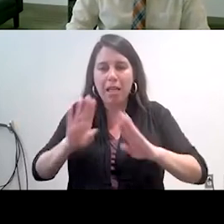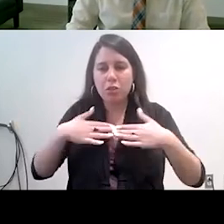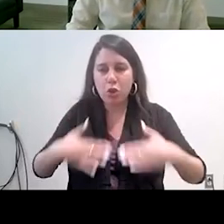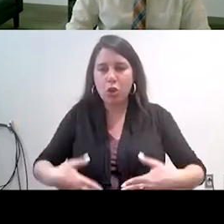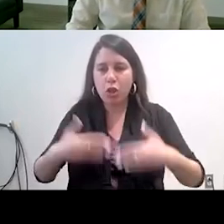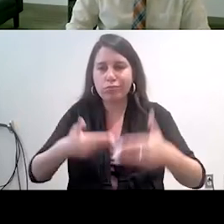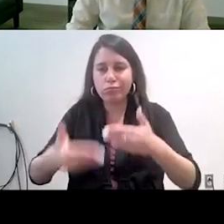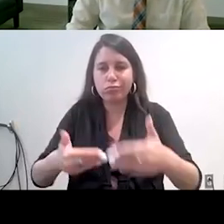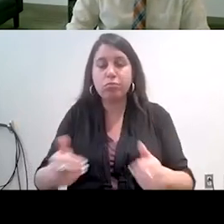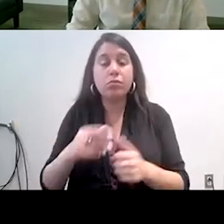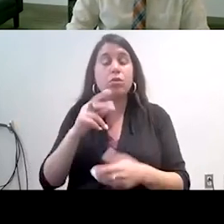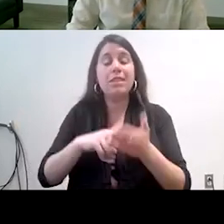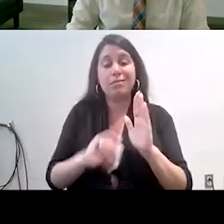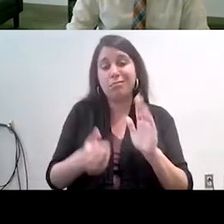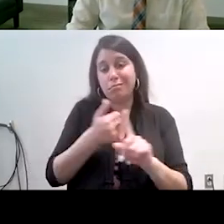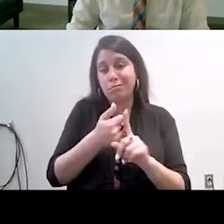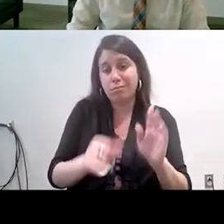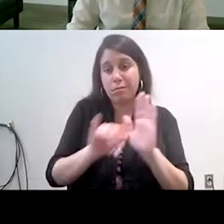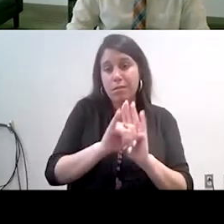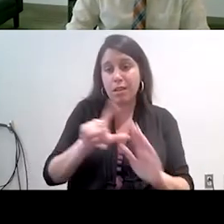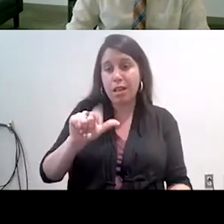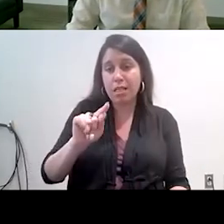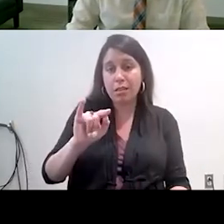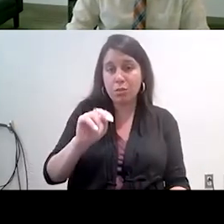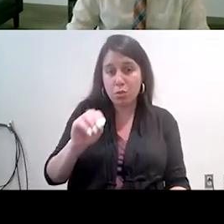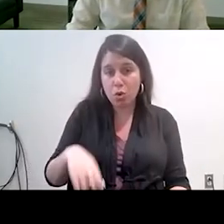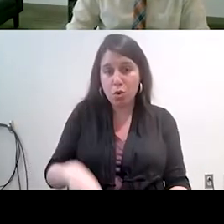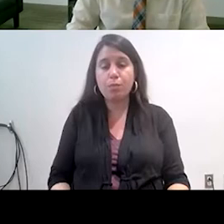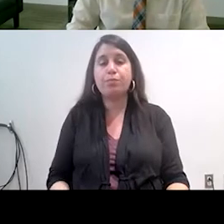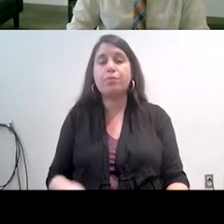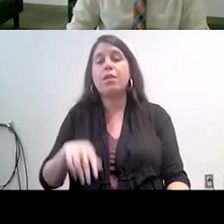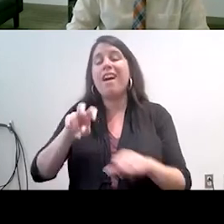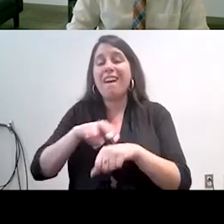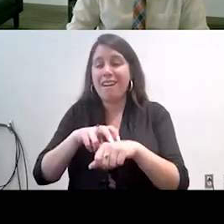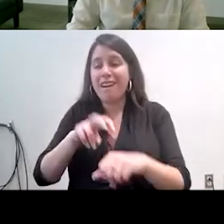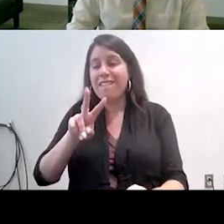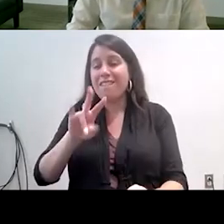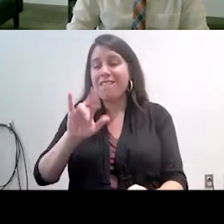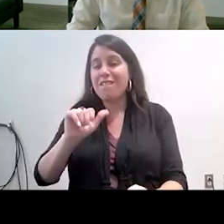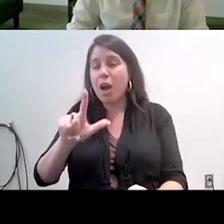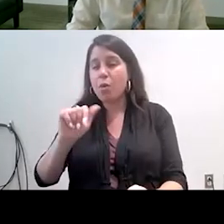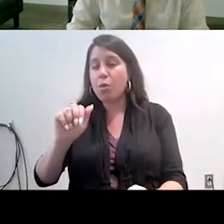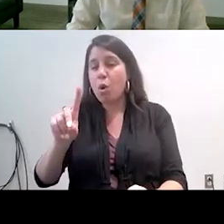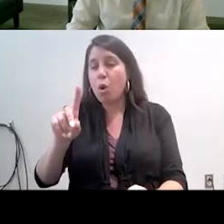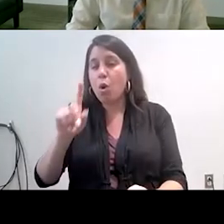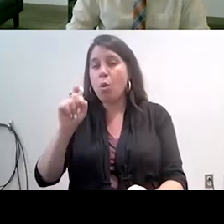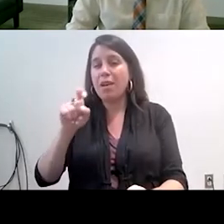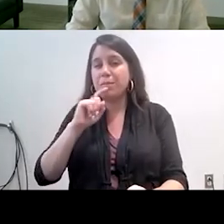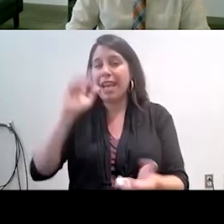-identify as Latino they had to be neurologically suppressed and they had to have a documented risk of potential cardiometabolic disease